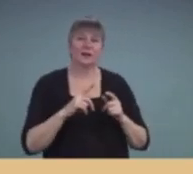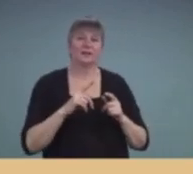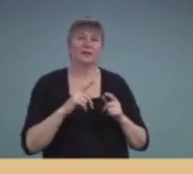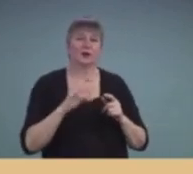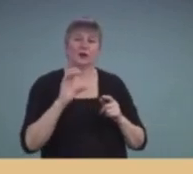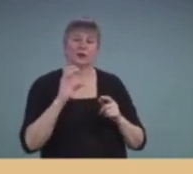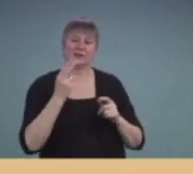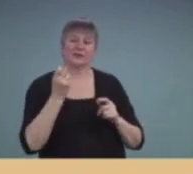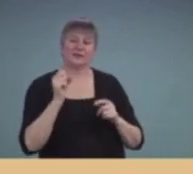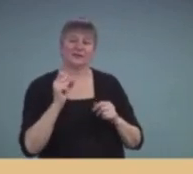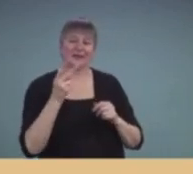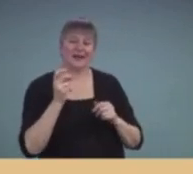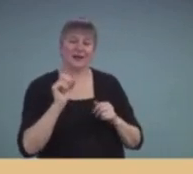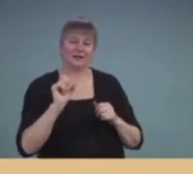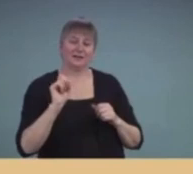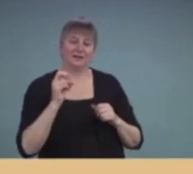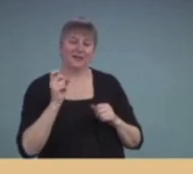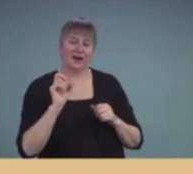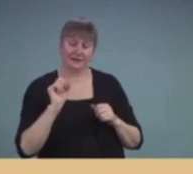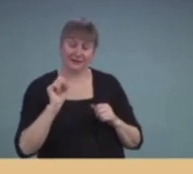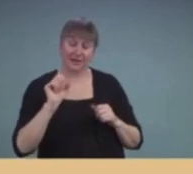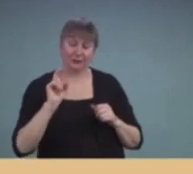Oh, here. I see the rest of it now.